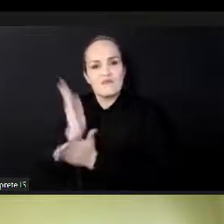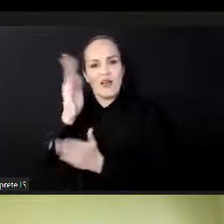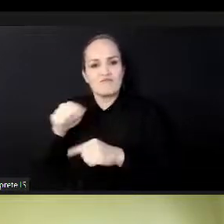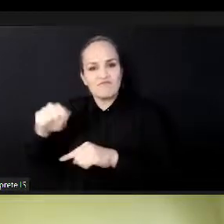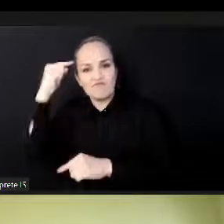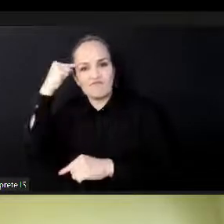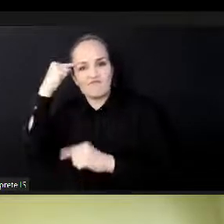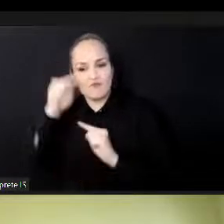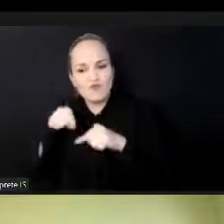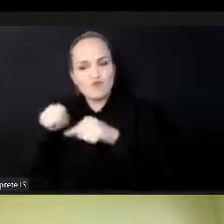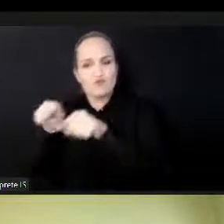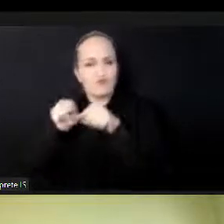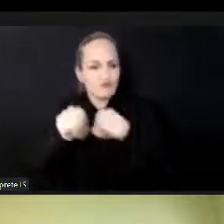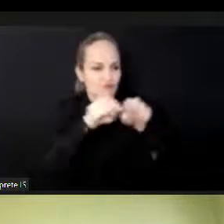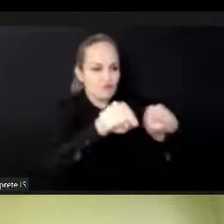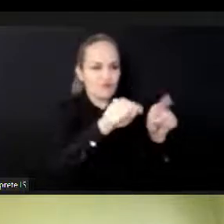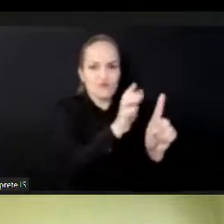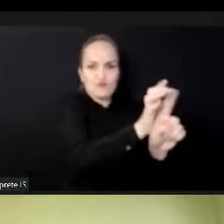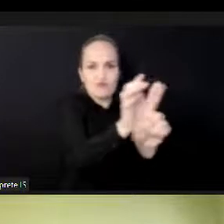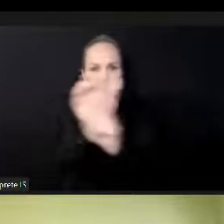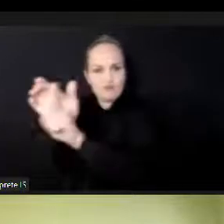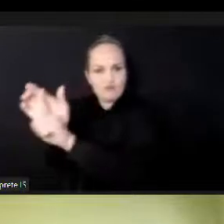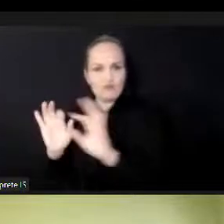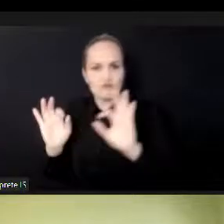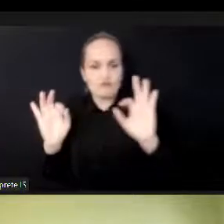in the, in the 20 countries that you're working in.